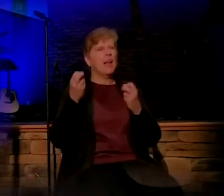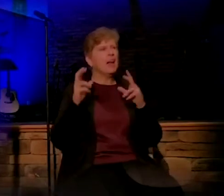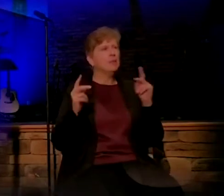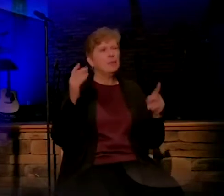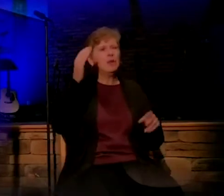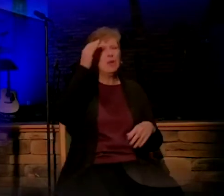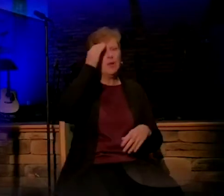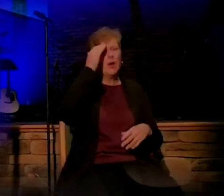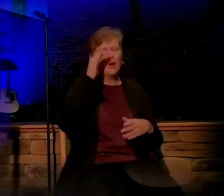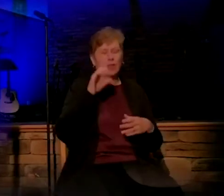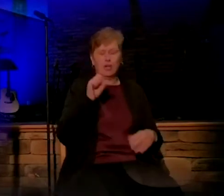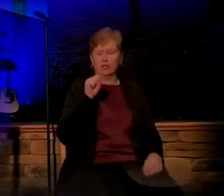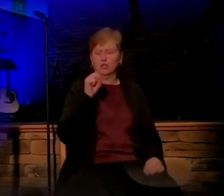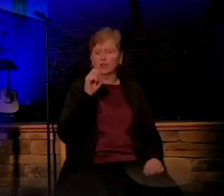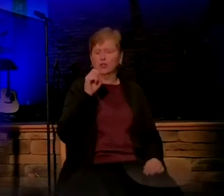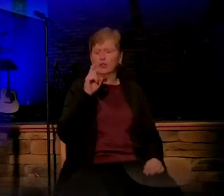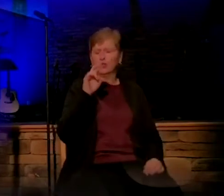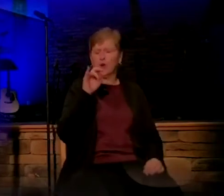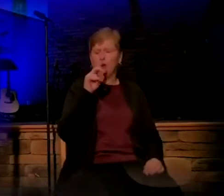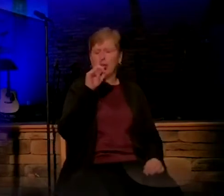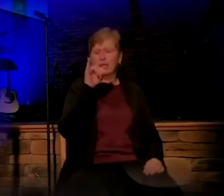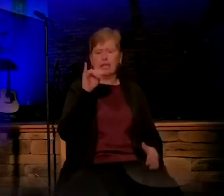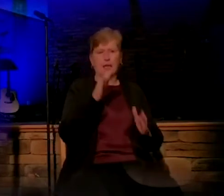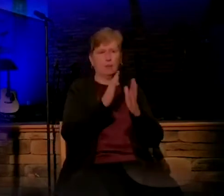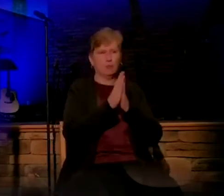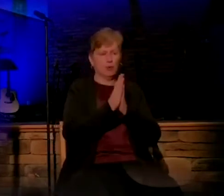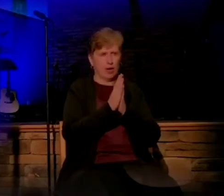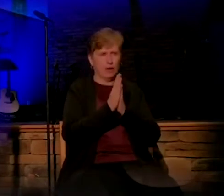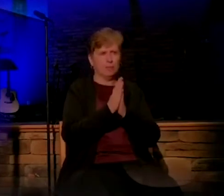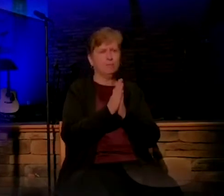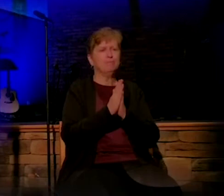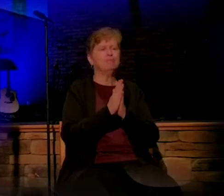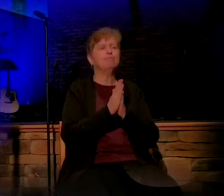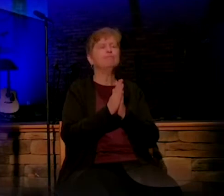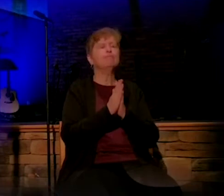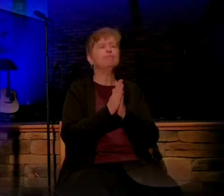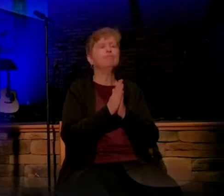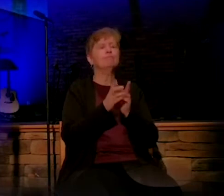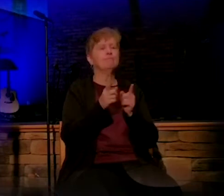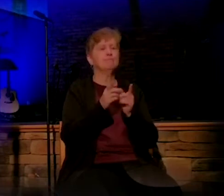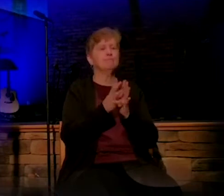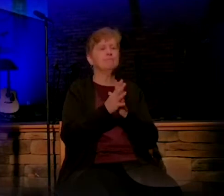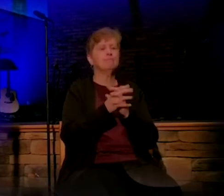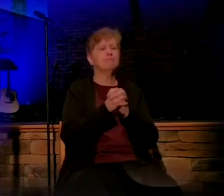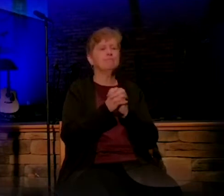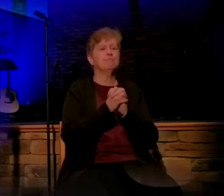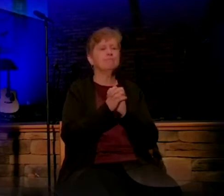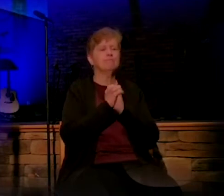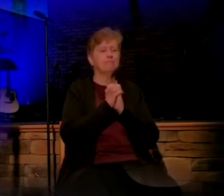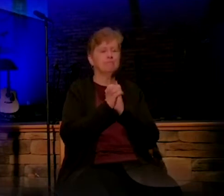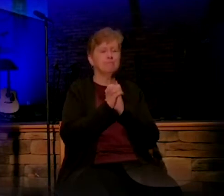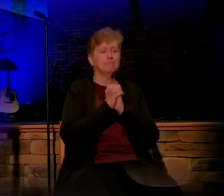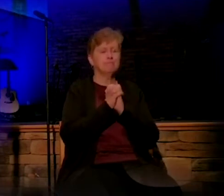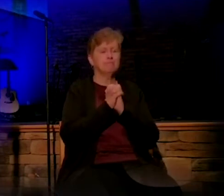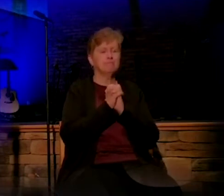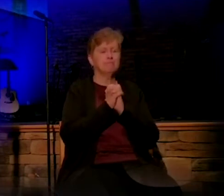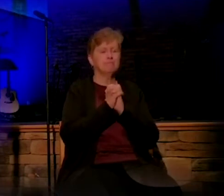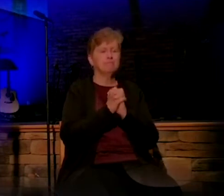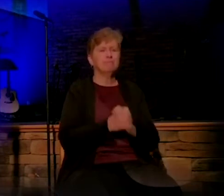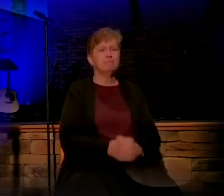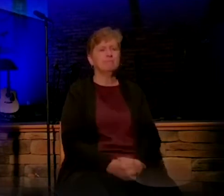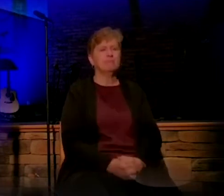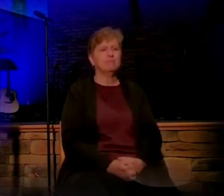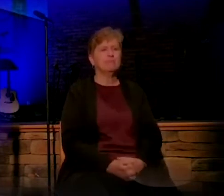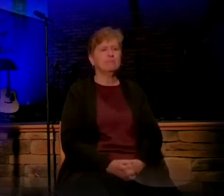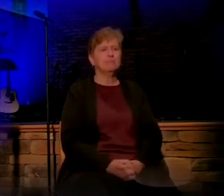It's called the serenity prayer. And it begins this way. God, grant me the serenity